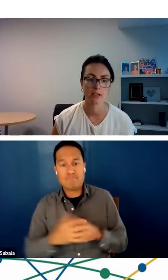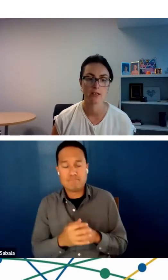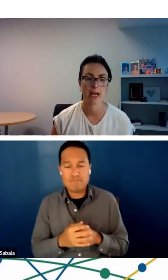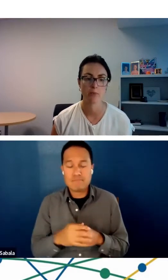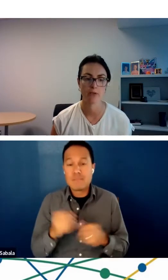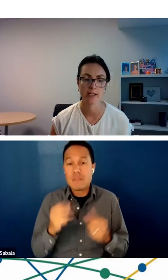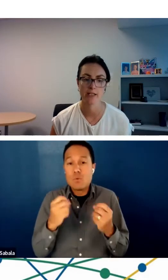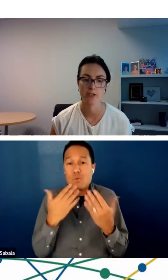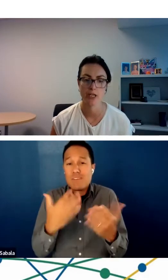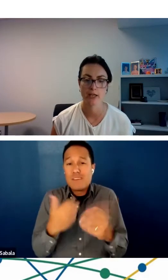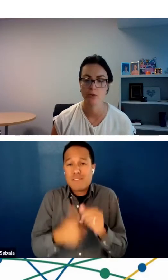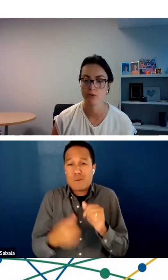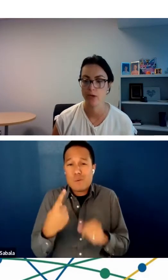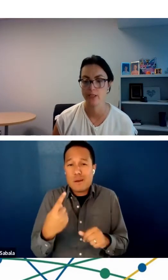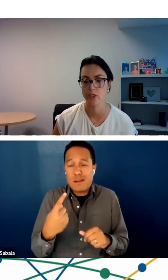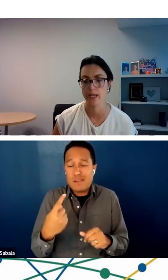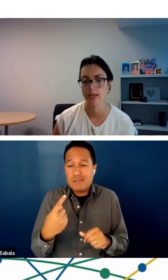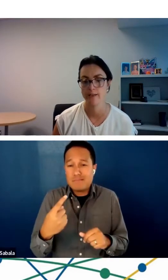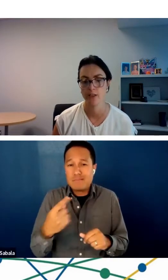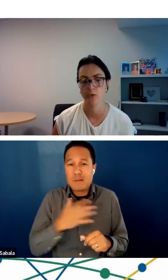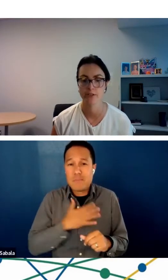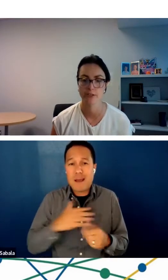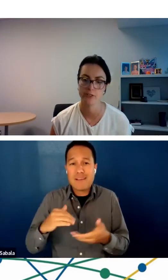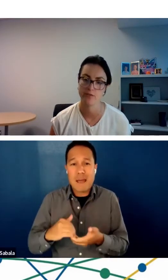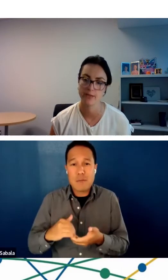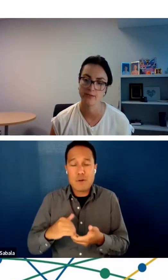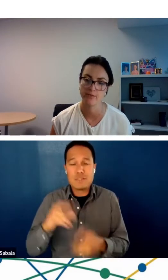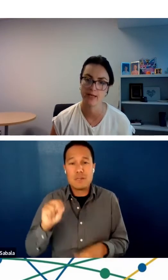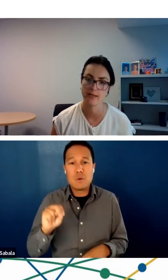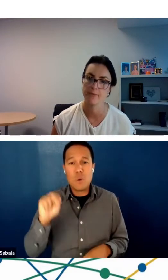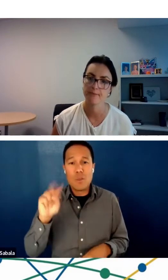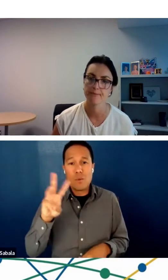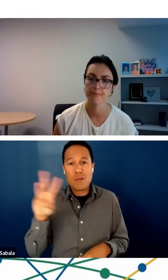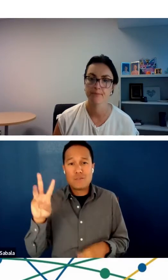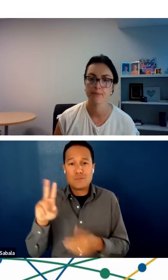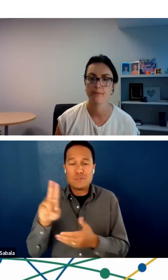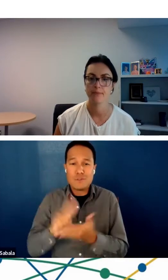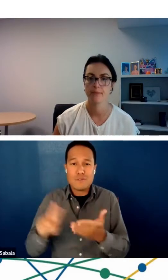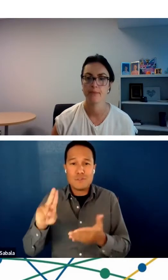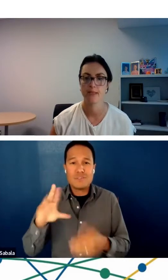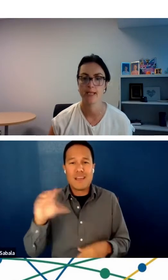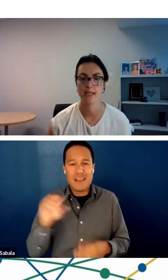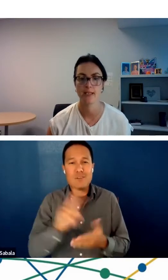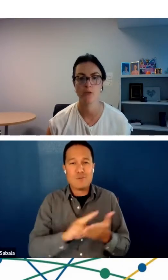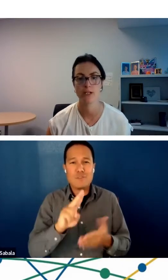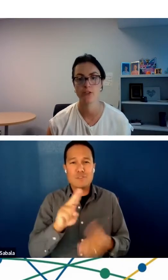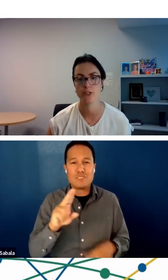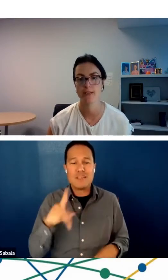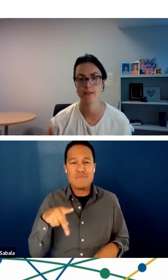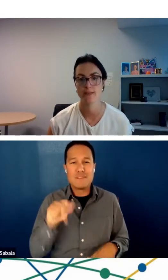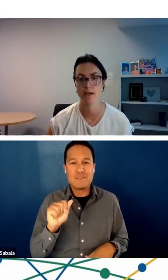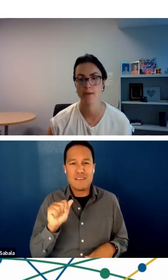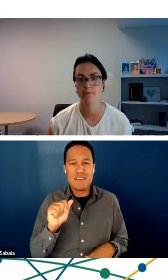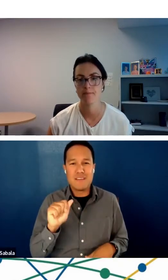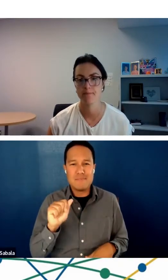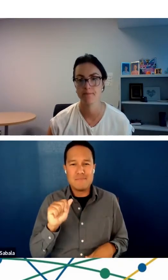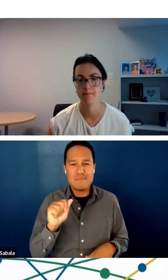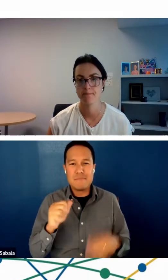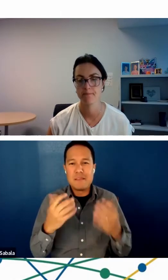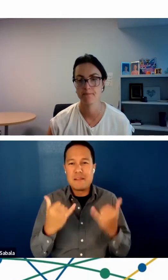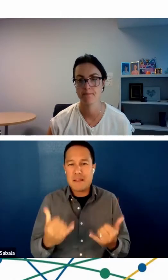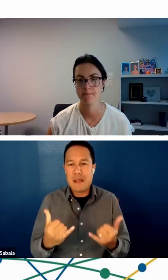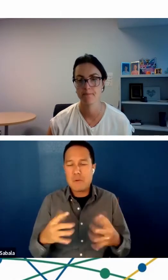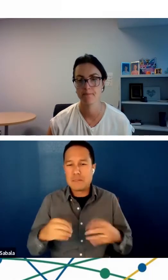collaborators at Northwestern and at the University of Pennsylvania. And I'll take any questions at this time.